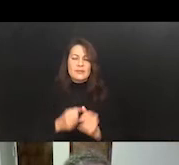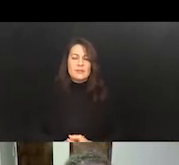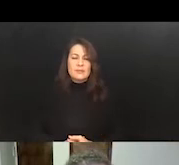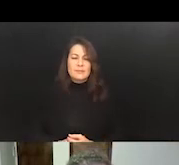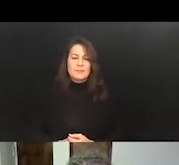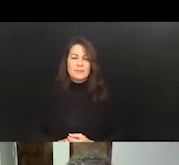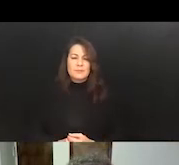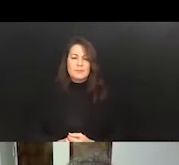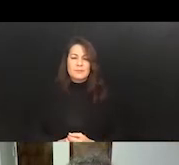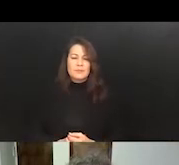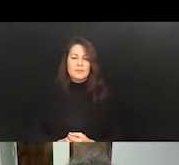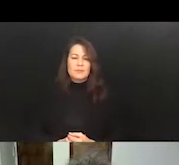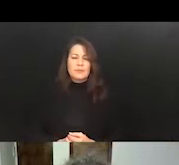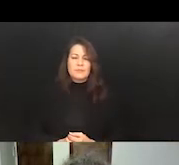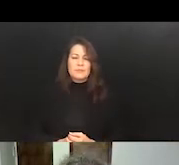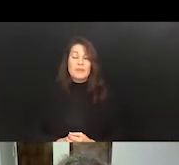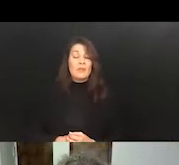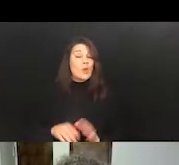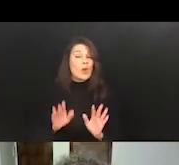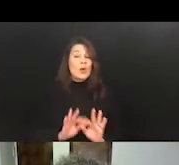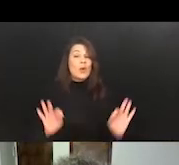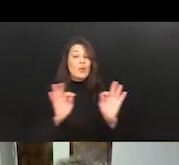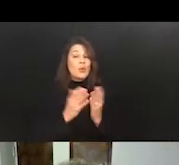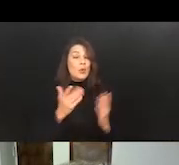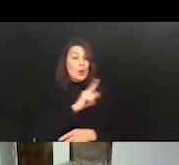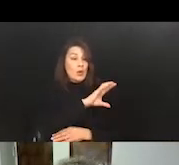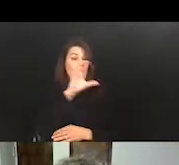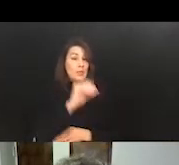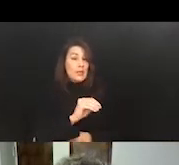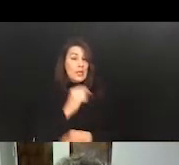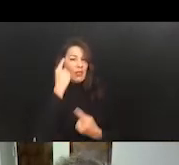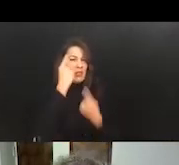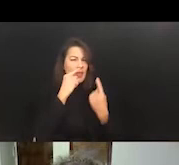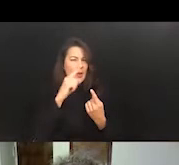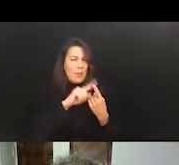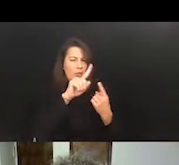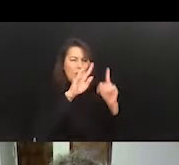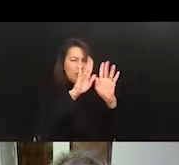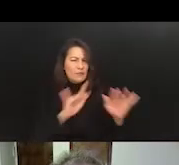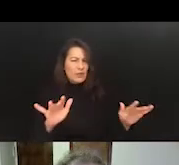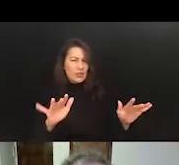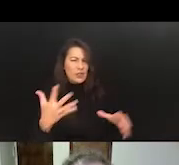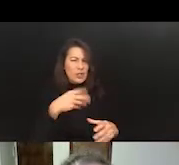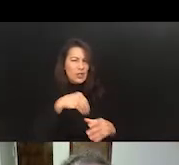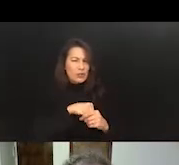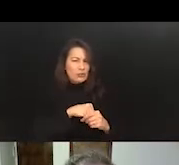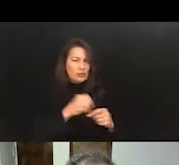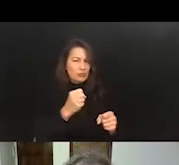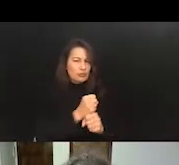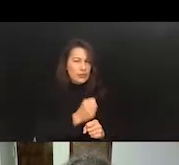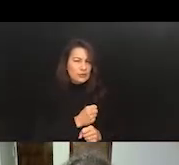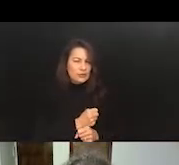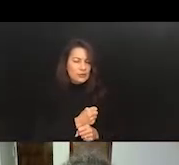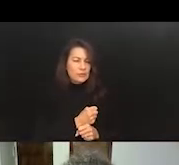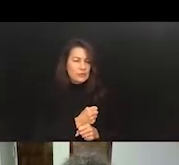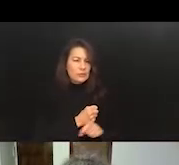that when companies think about their diversity and inclusion strategy, and they look at sort of the world